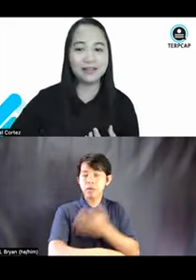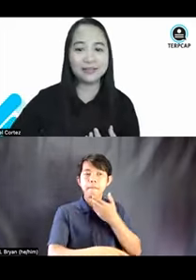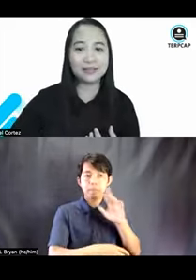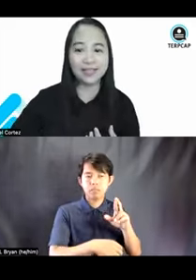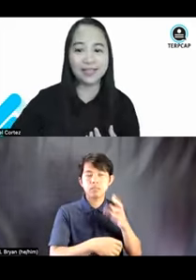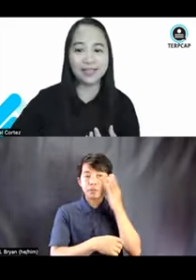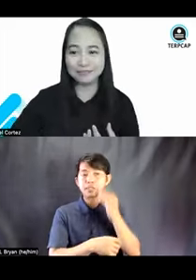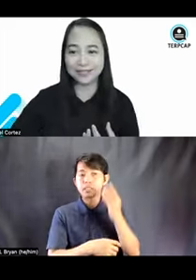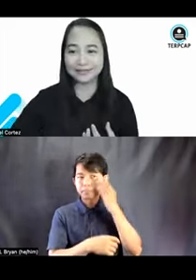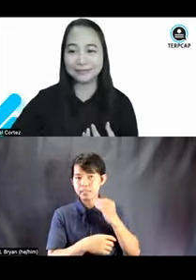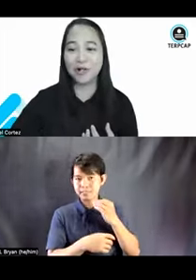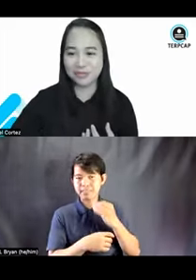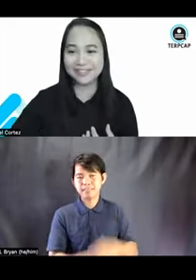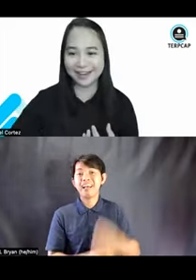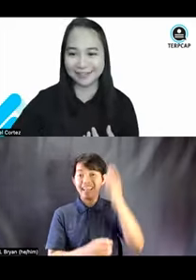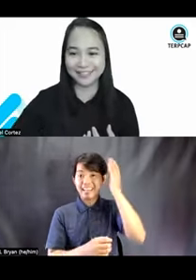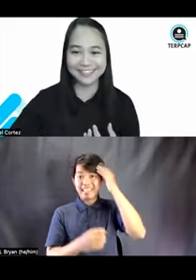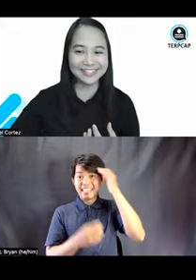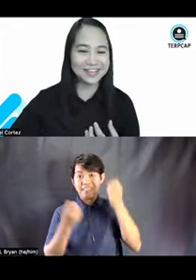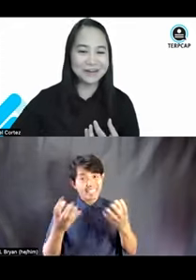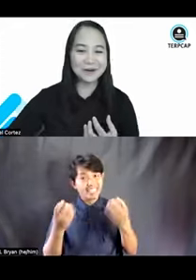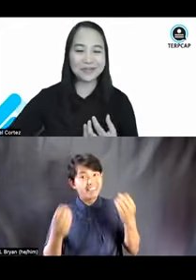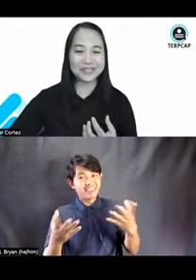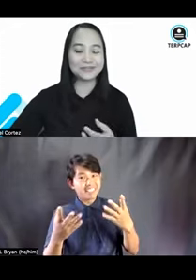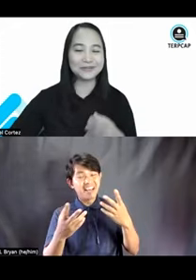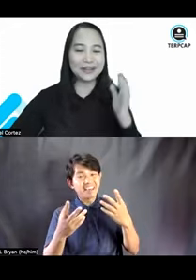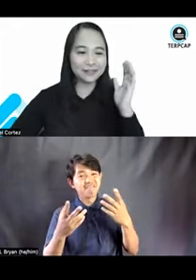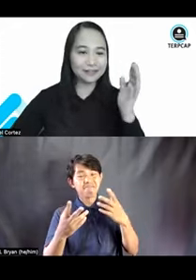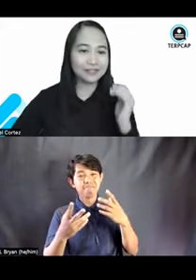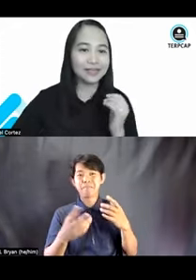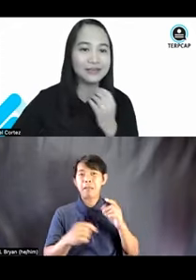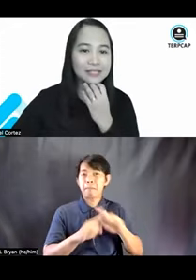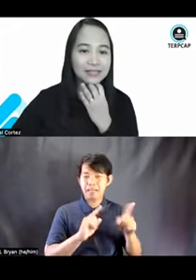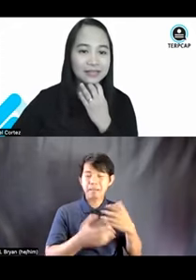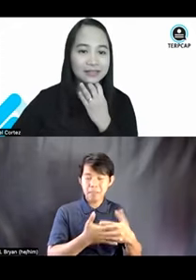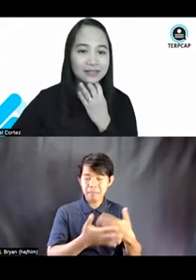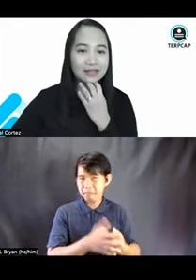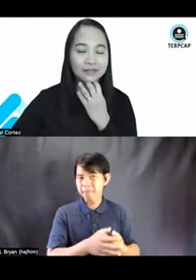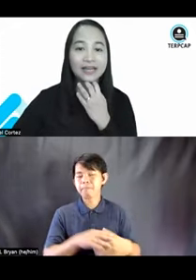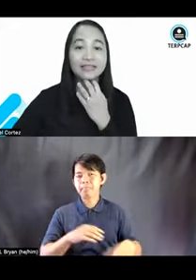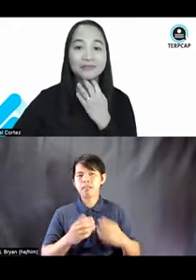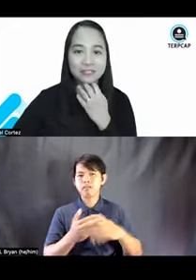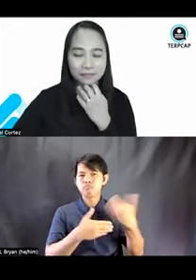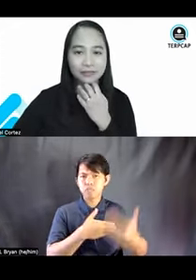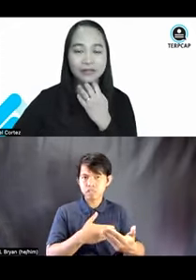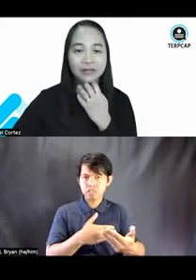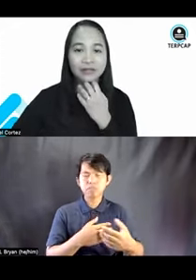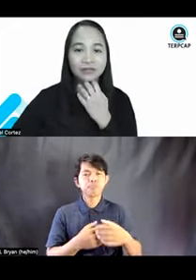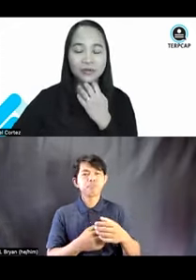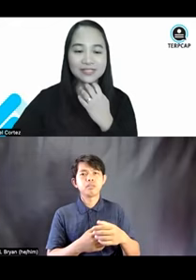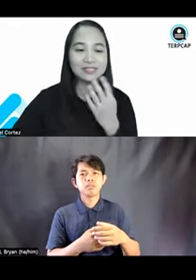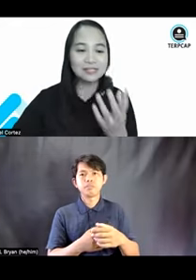know it's a lot to take in, but we're almost there. Okay. So, another thing is that another guiding principle